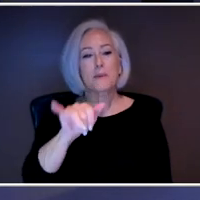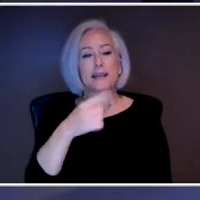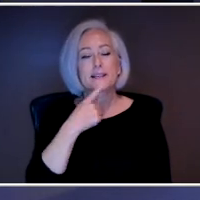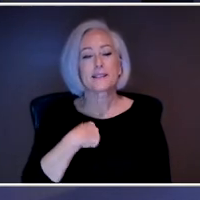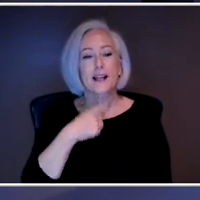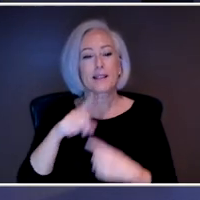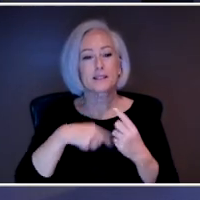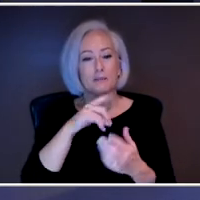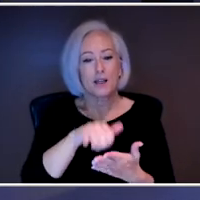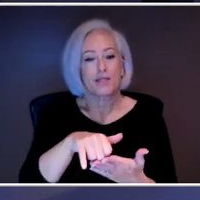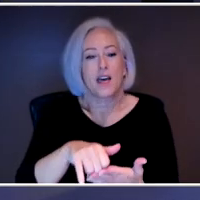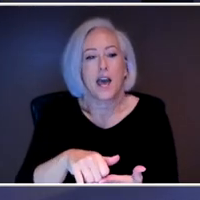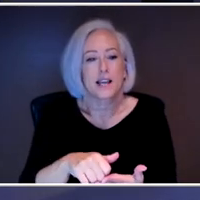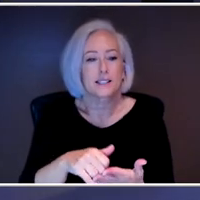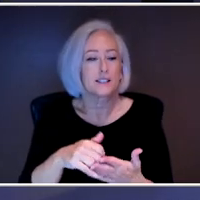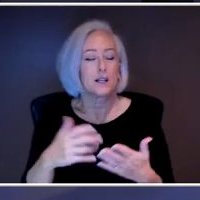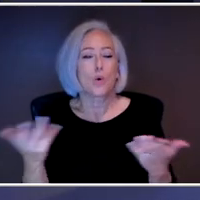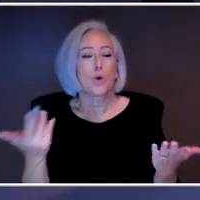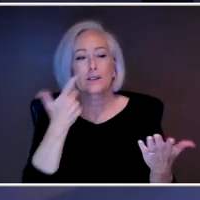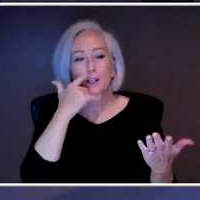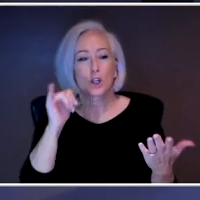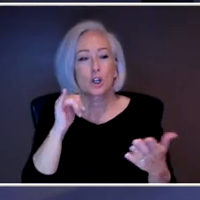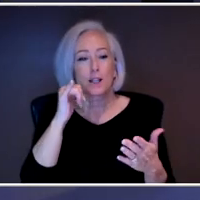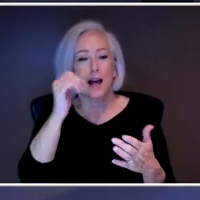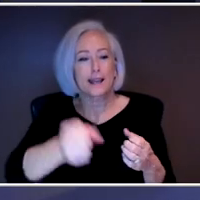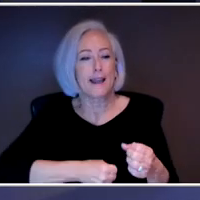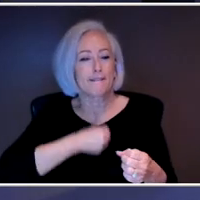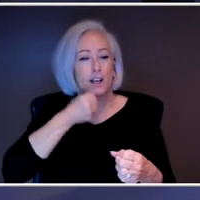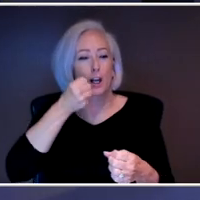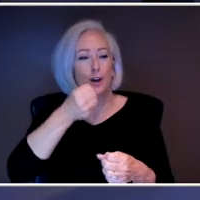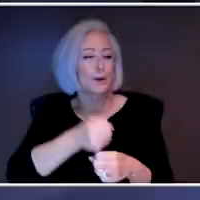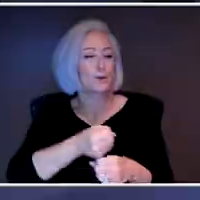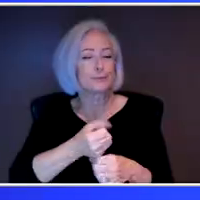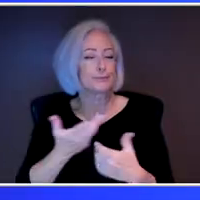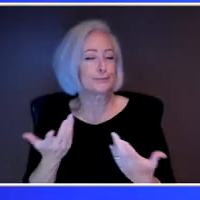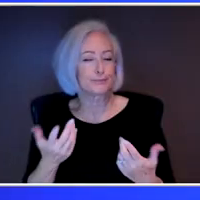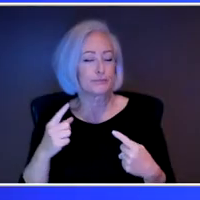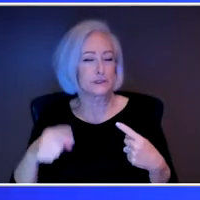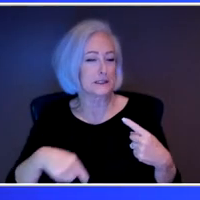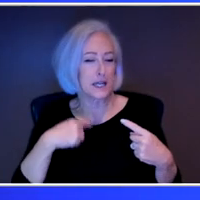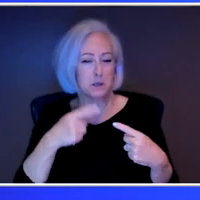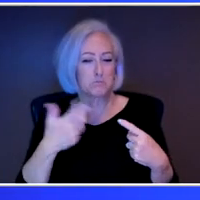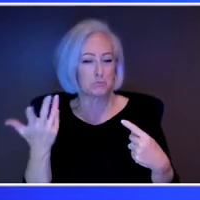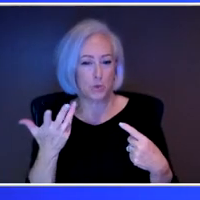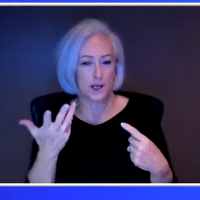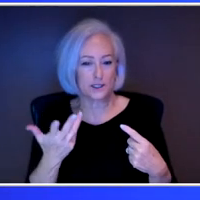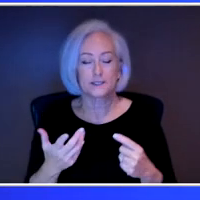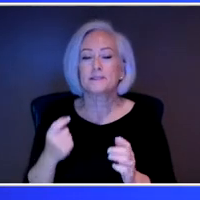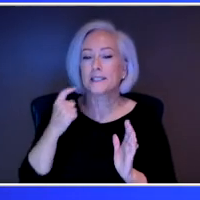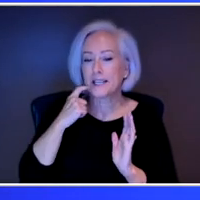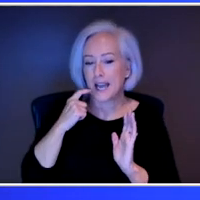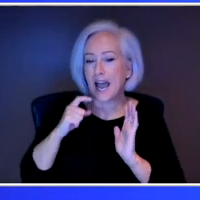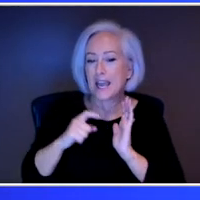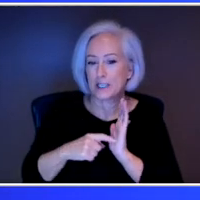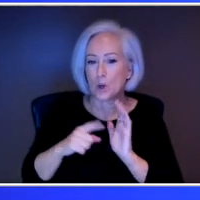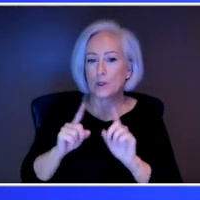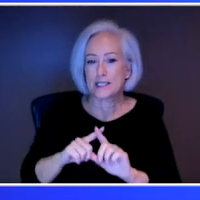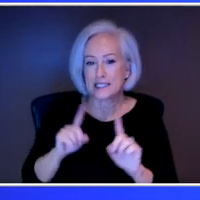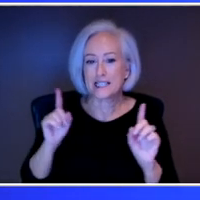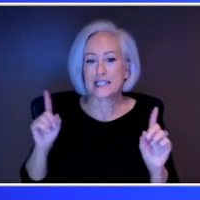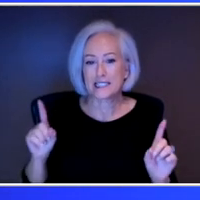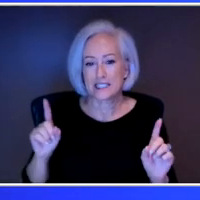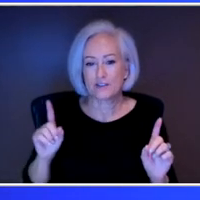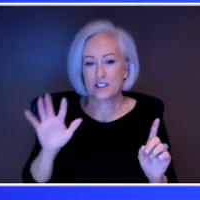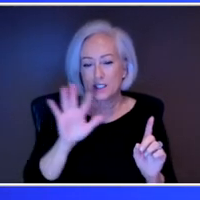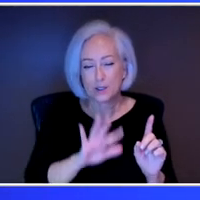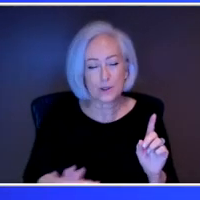the year. And then, when we get to this time of year, what's it like for you? I definitely notice a difference probably starting in about